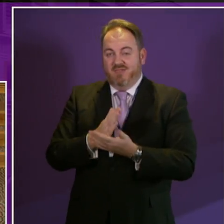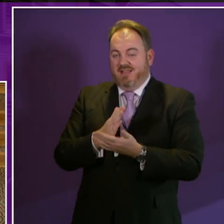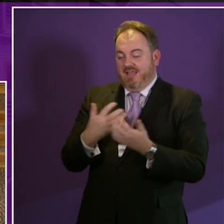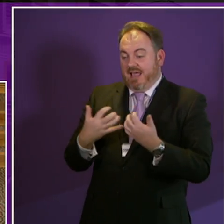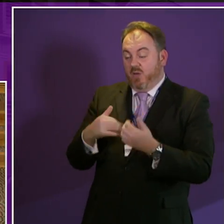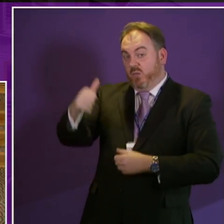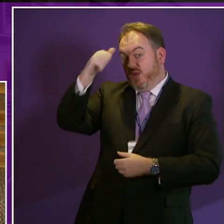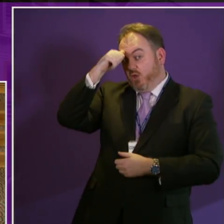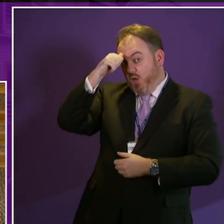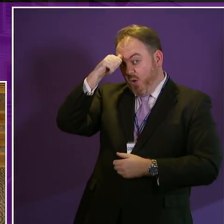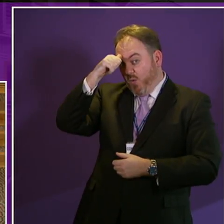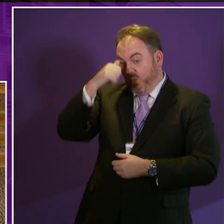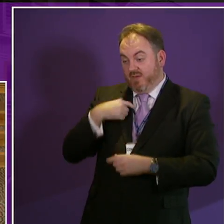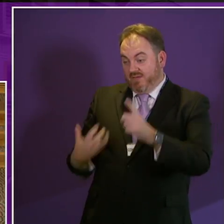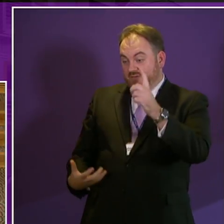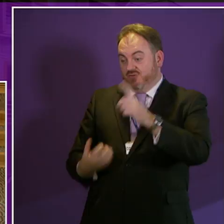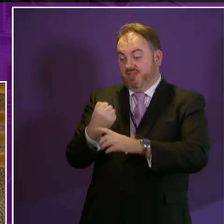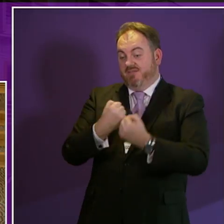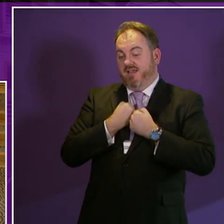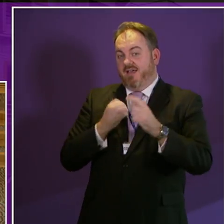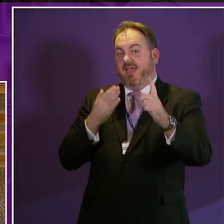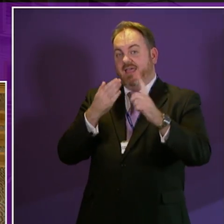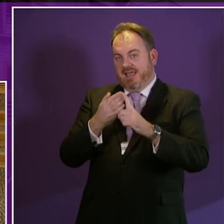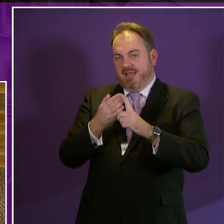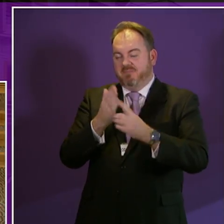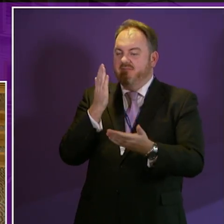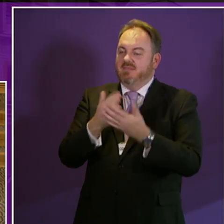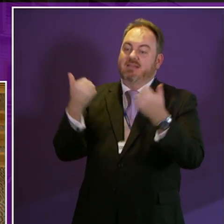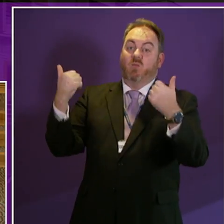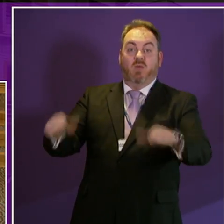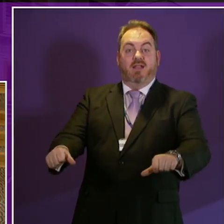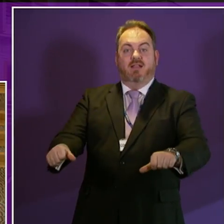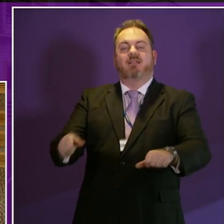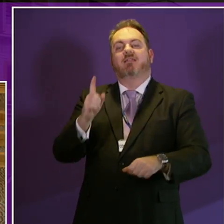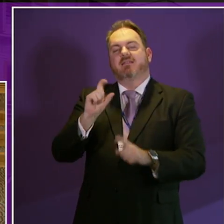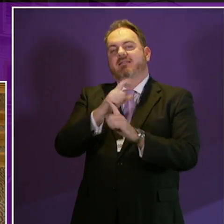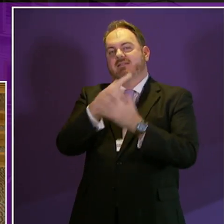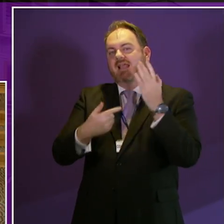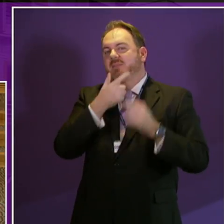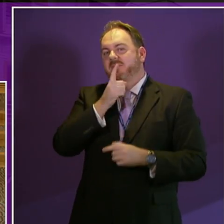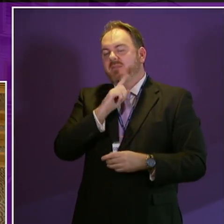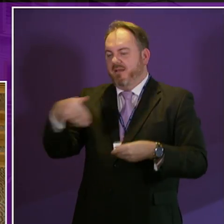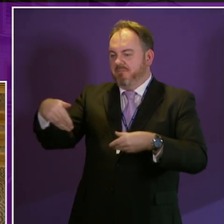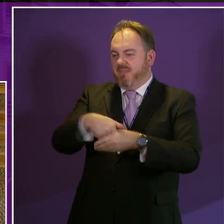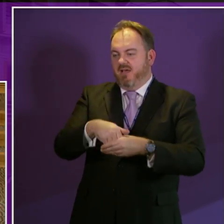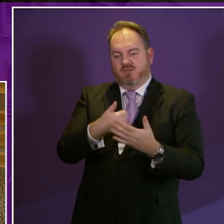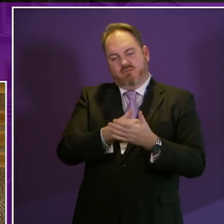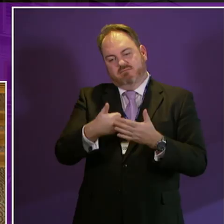when disabled people are fairly represented in public life as our leaders and our elected politicians.